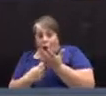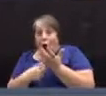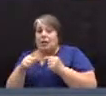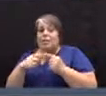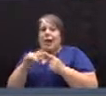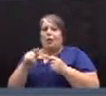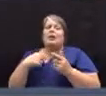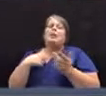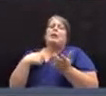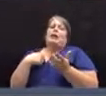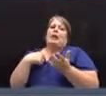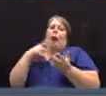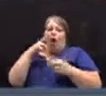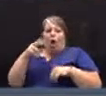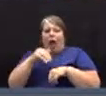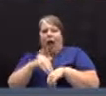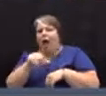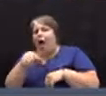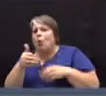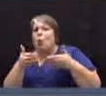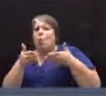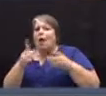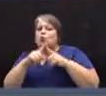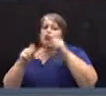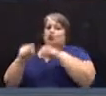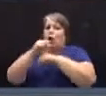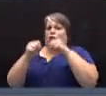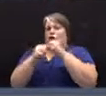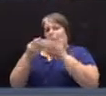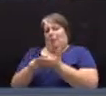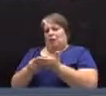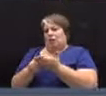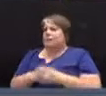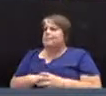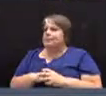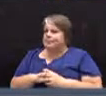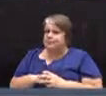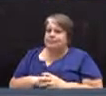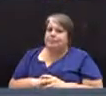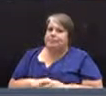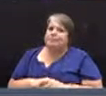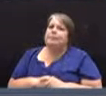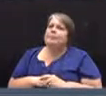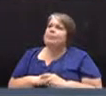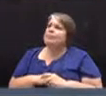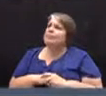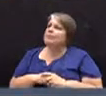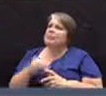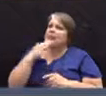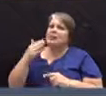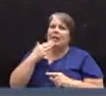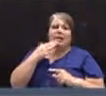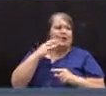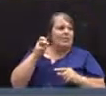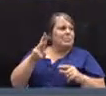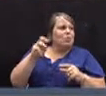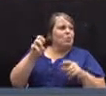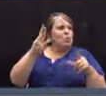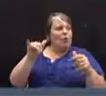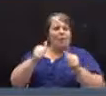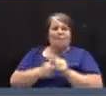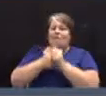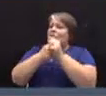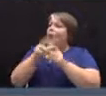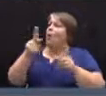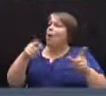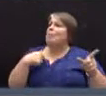talked about other ways to look at structural issues in the budgets. Thank you. Mr. Moteri, if I might just follow up, if I